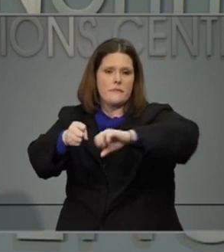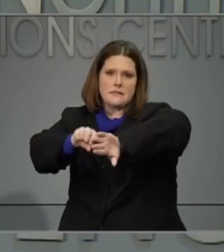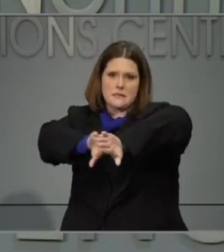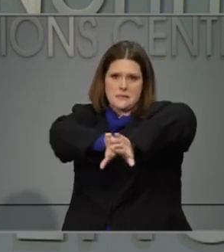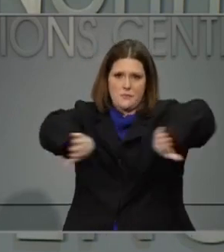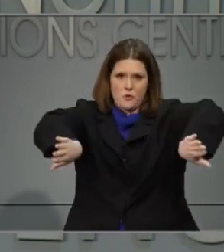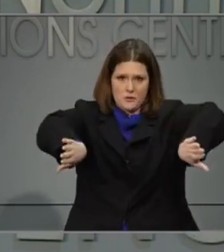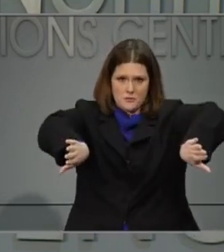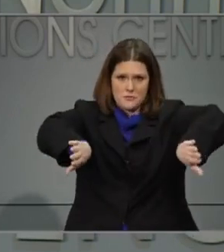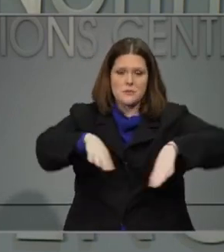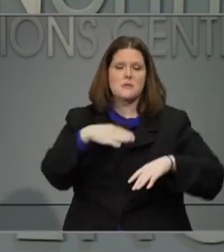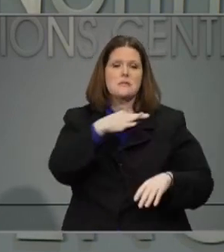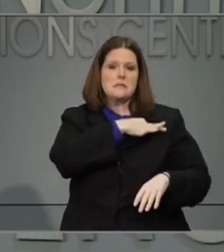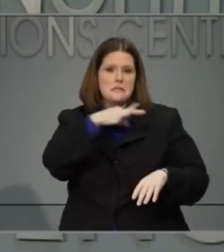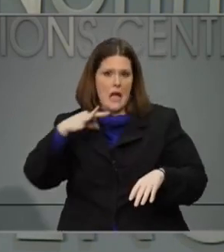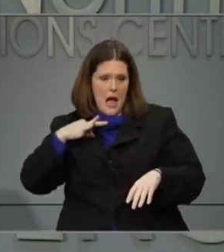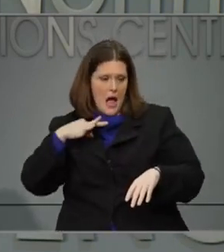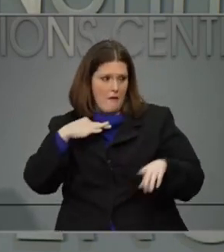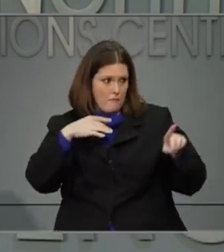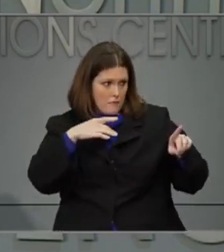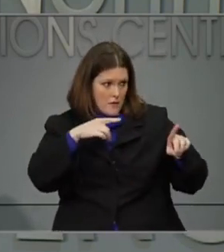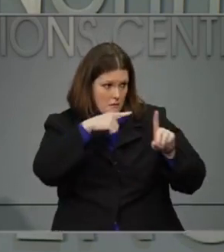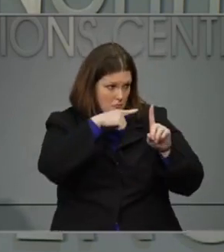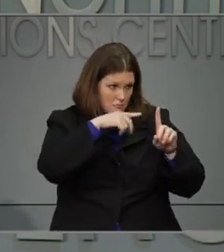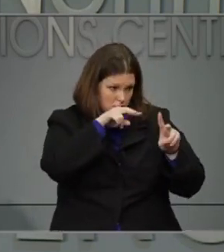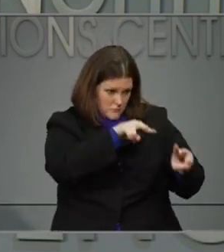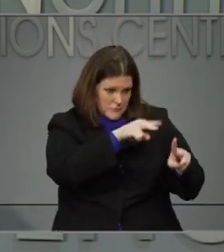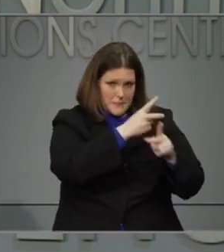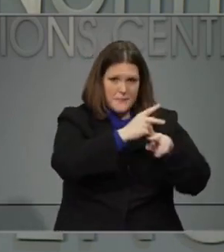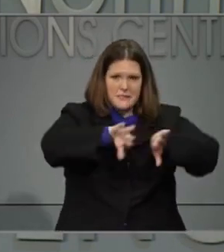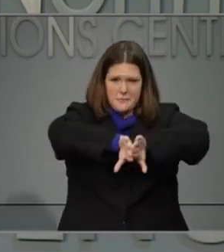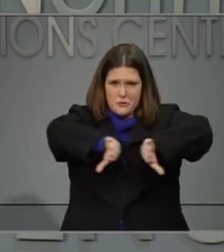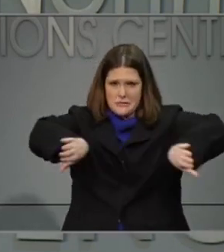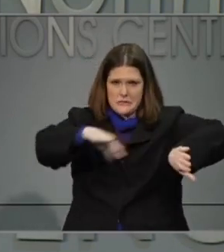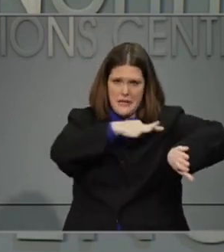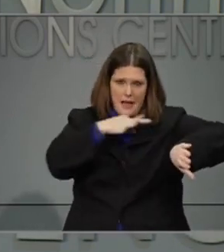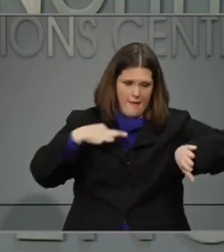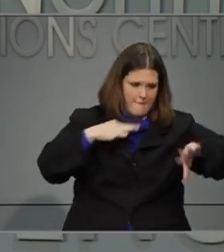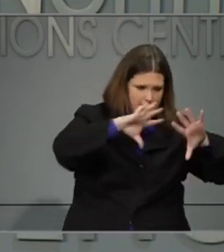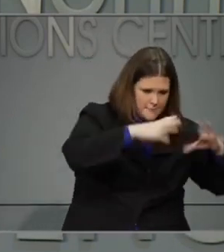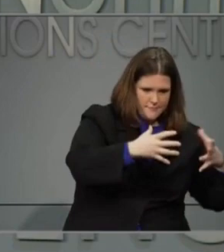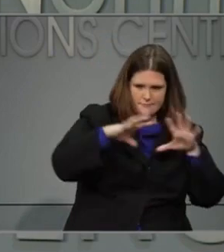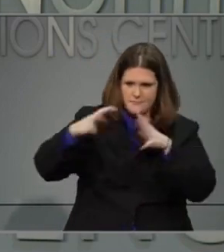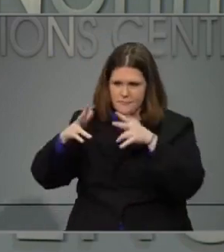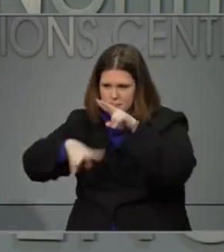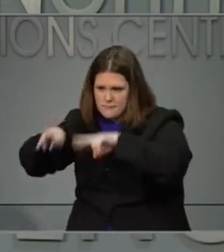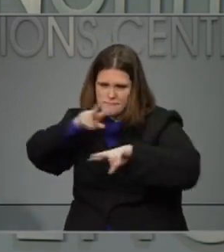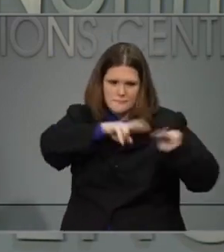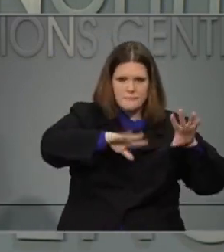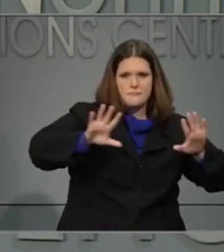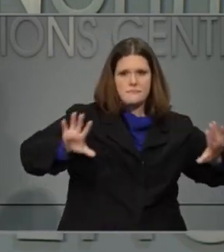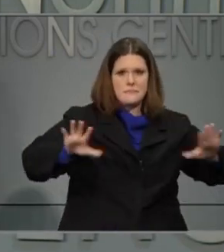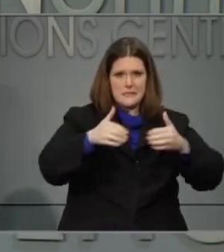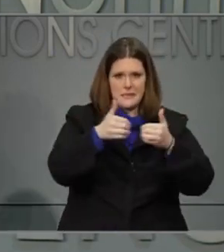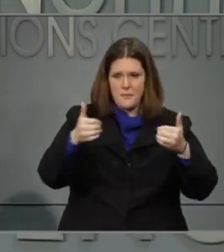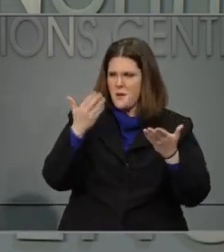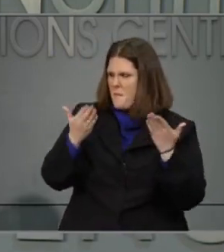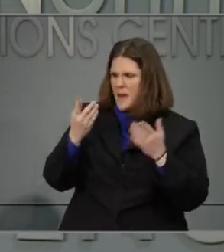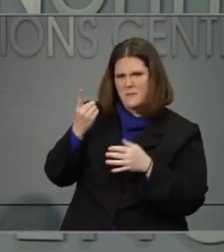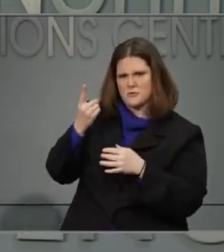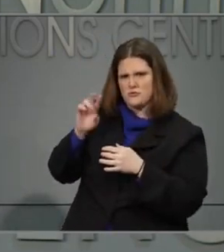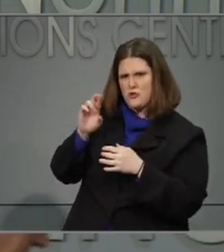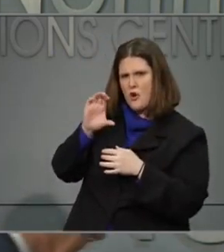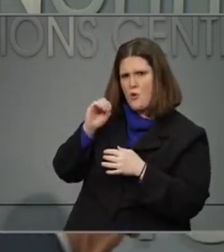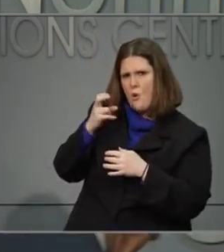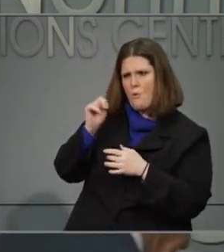staff looking after people who have tested positive than people who haven't. Dr. Cohen, you may want to talk specifically about